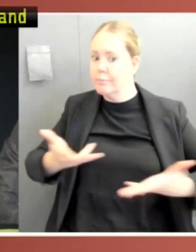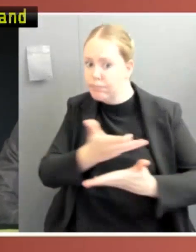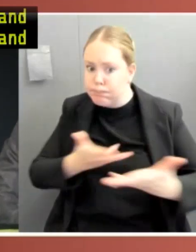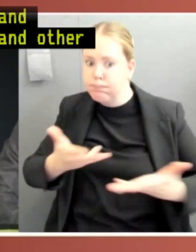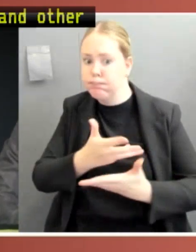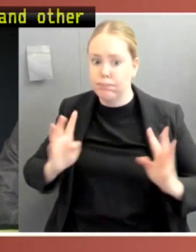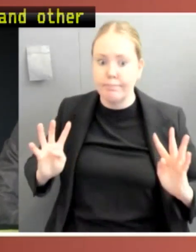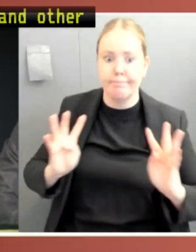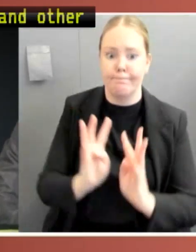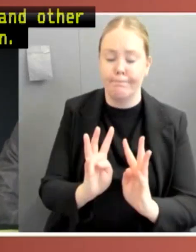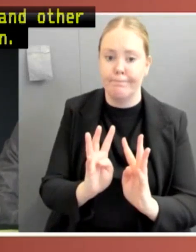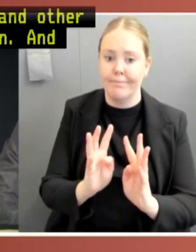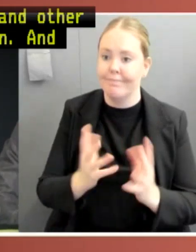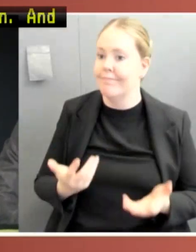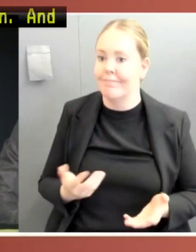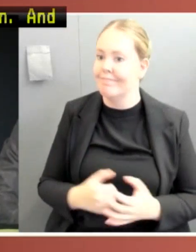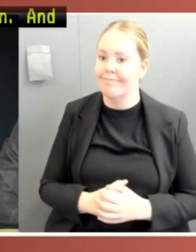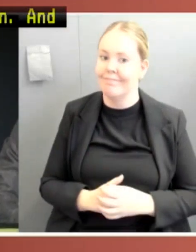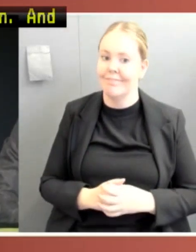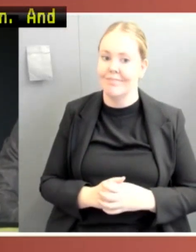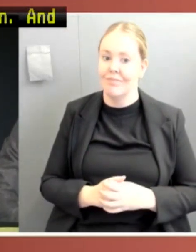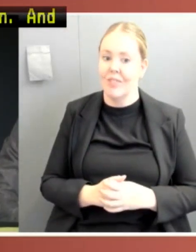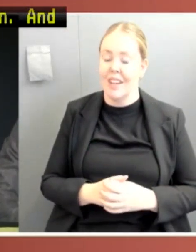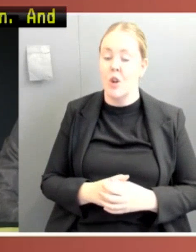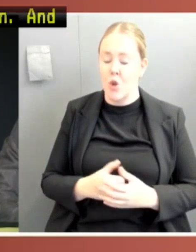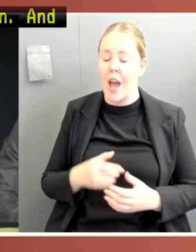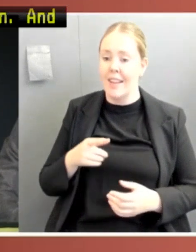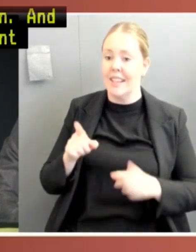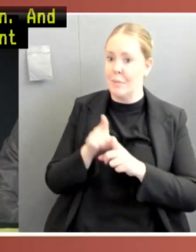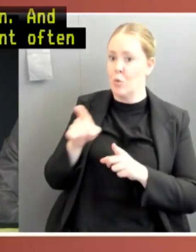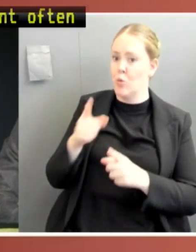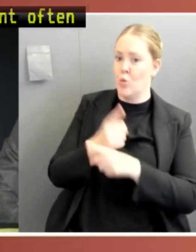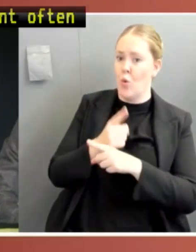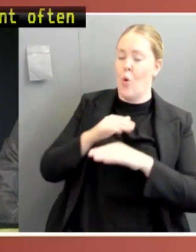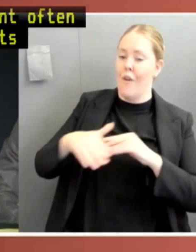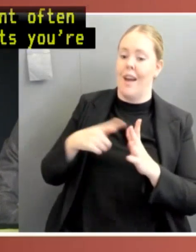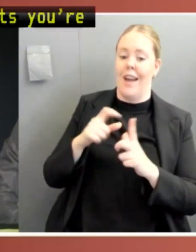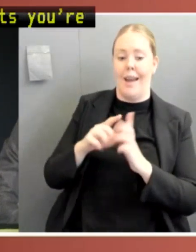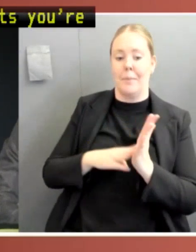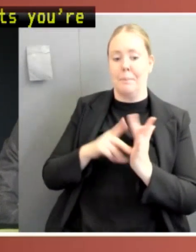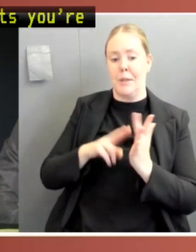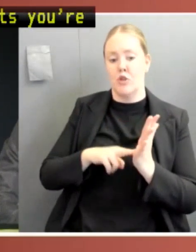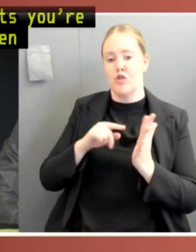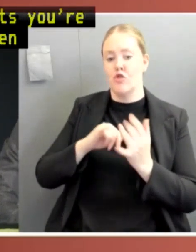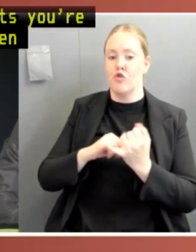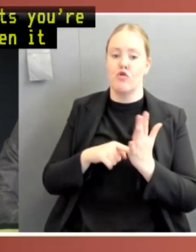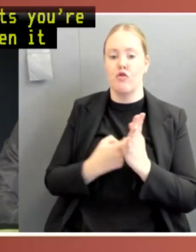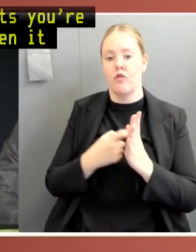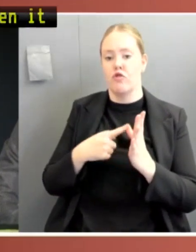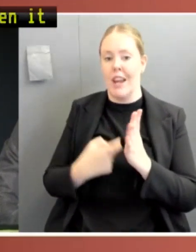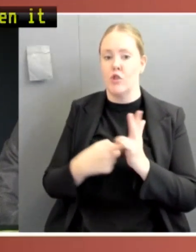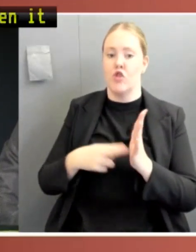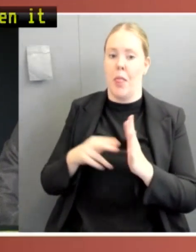one. And it went often to the administration points, you're saying. And it shows, again, when it comes to parliaments, these are general problems across parliaments